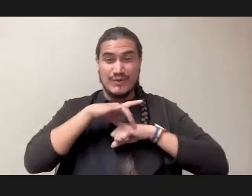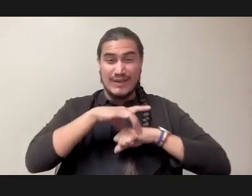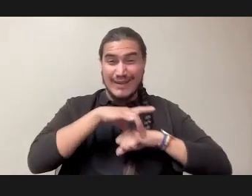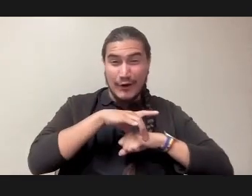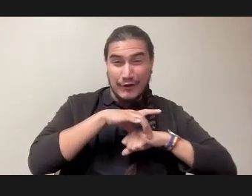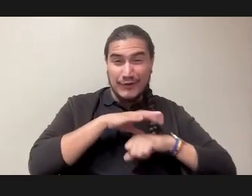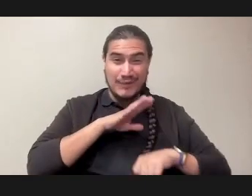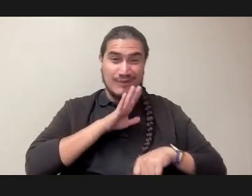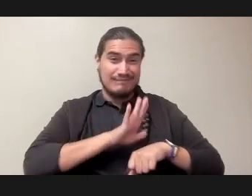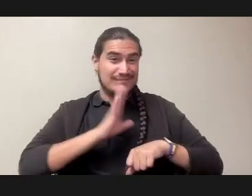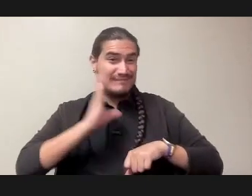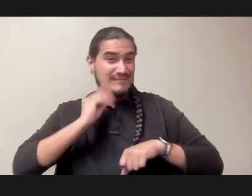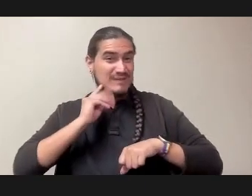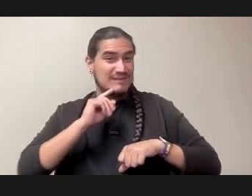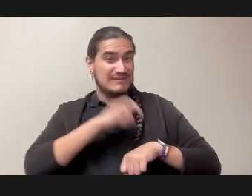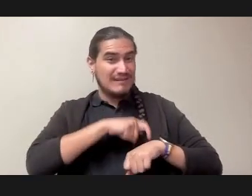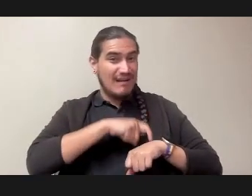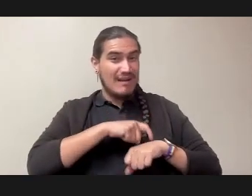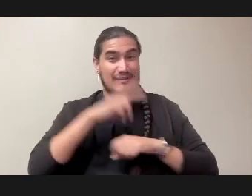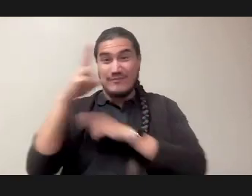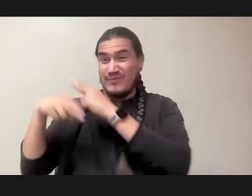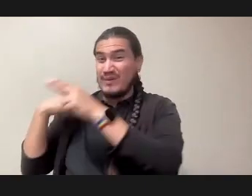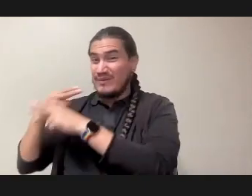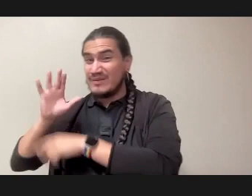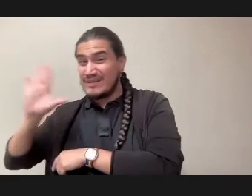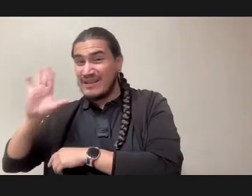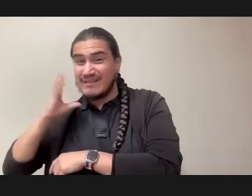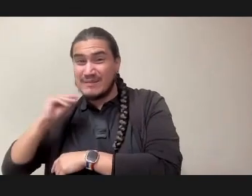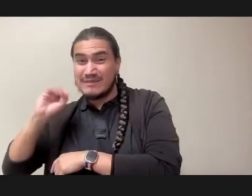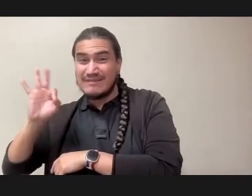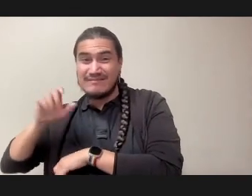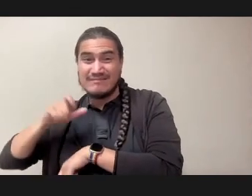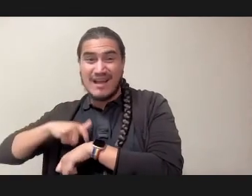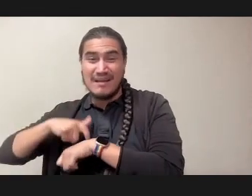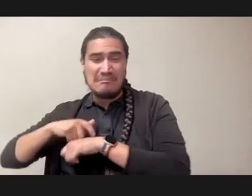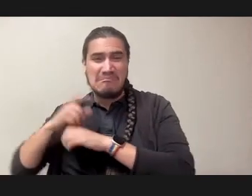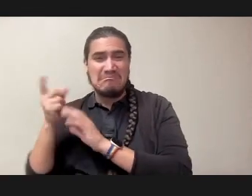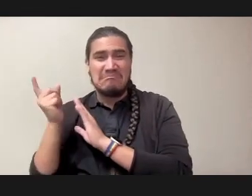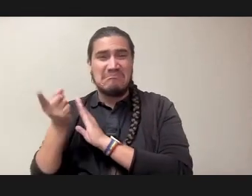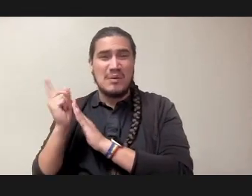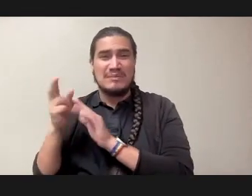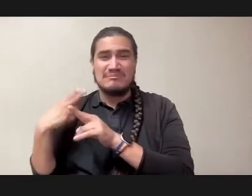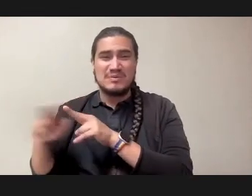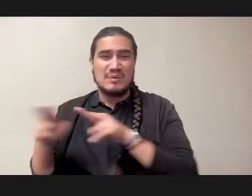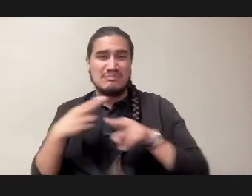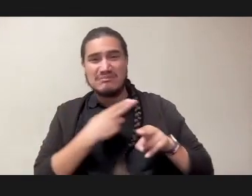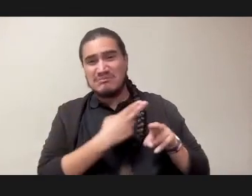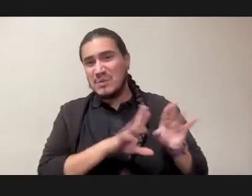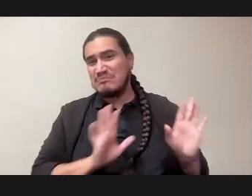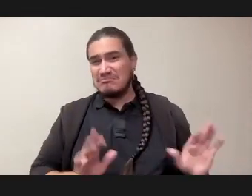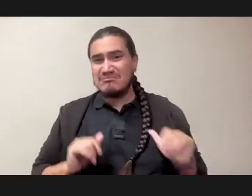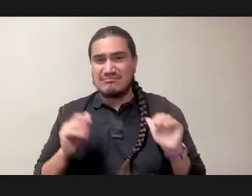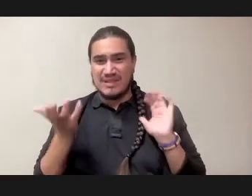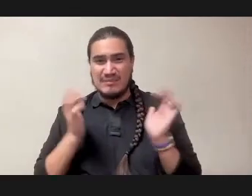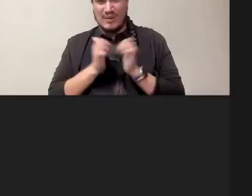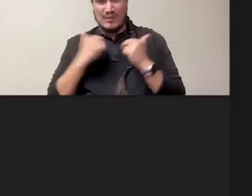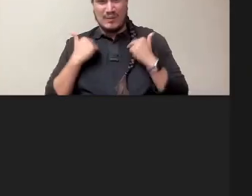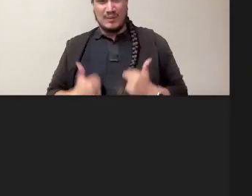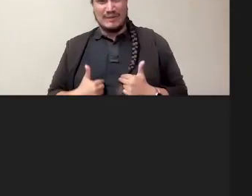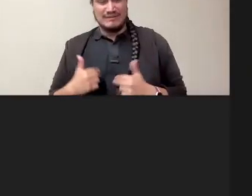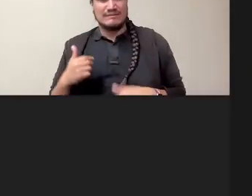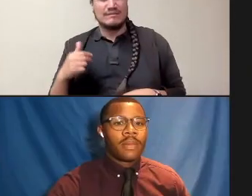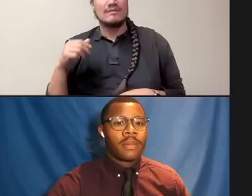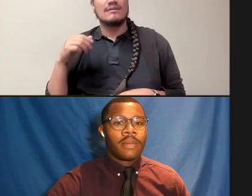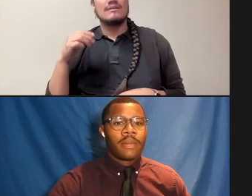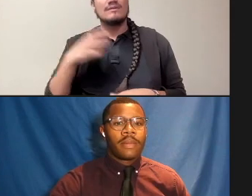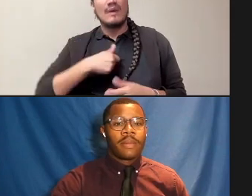time, it's still just a moment. And I think we all, I believe in agency, both at